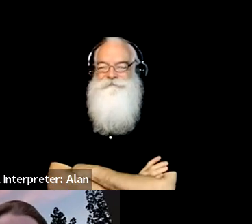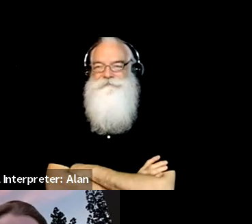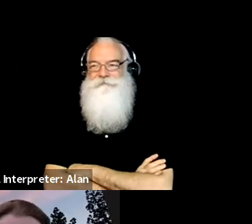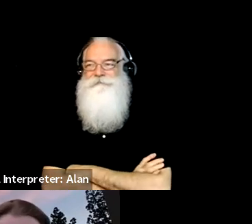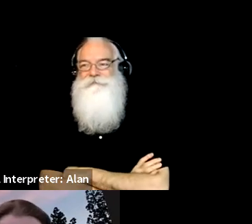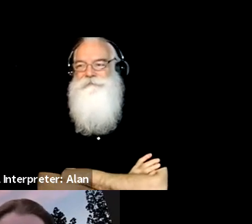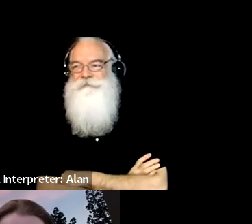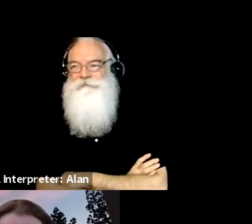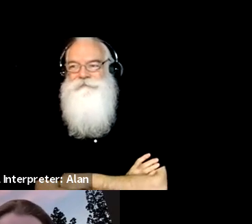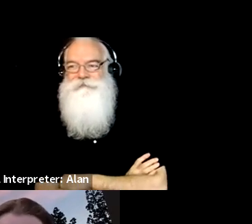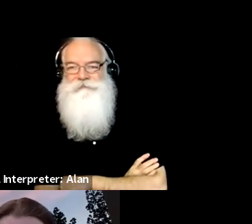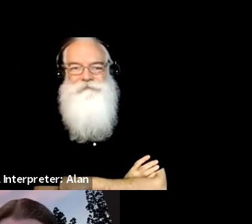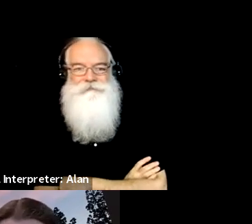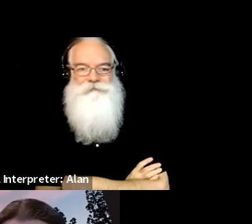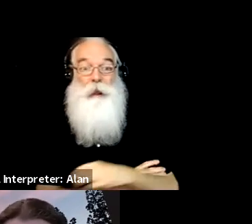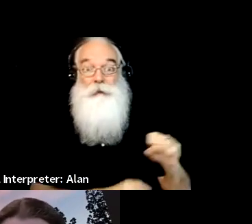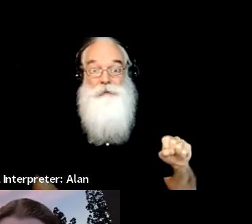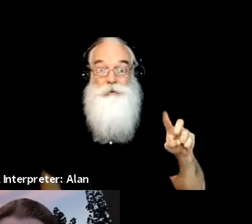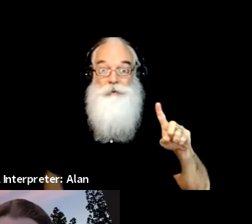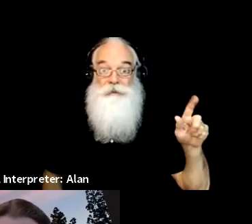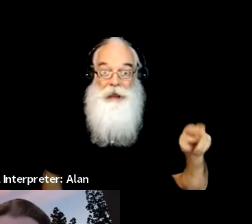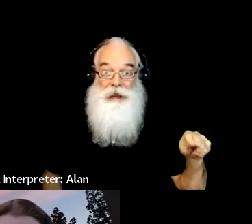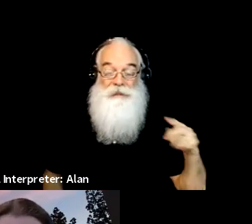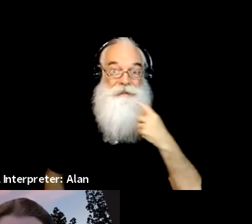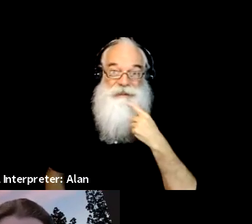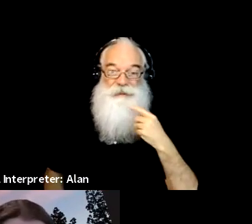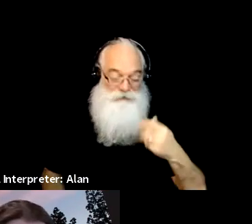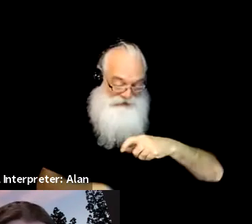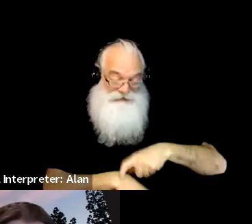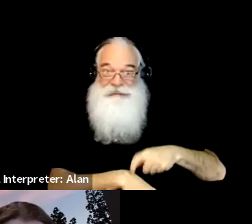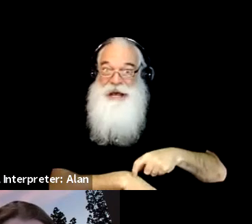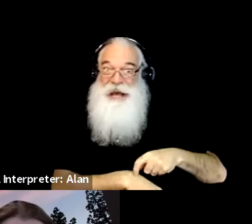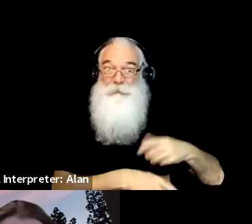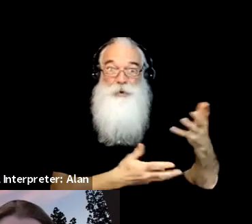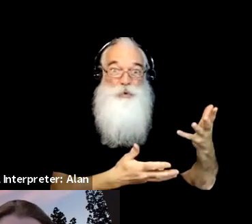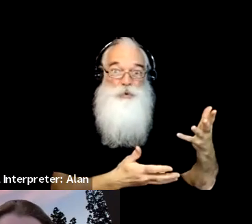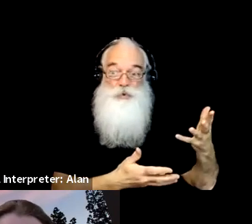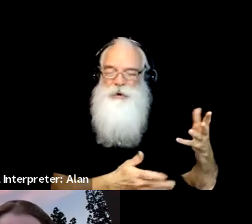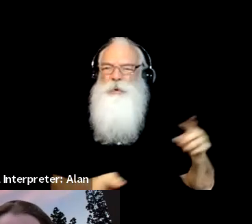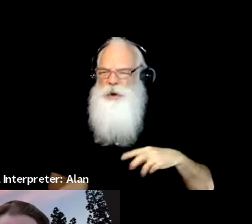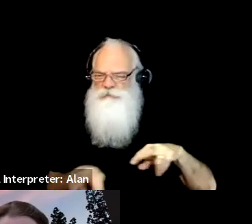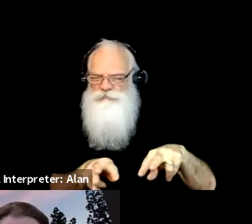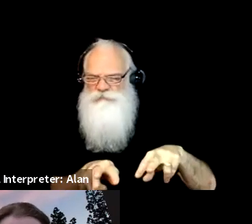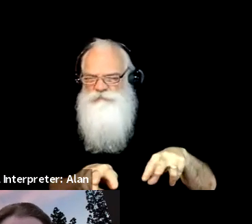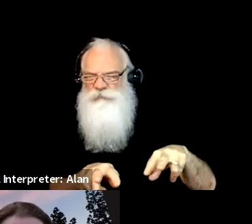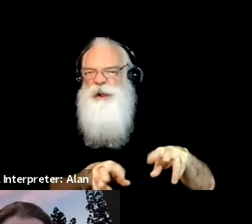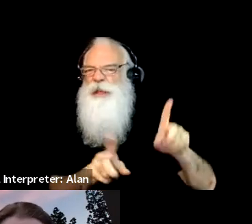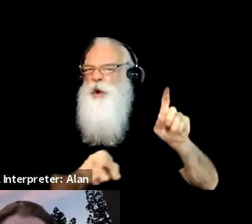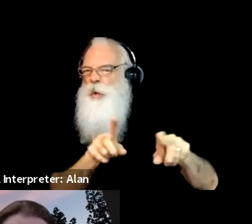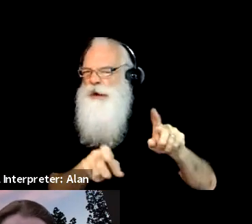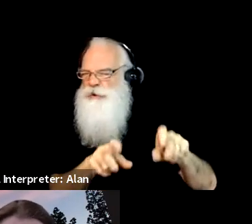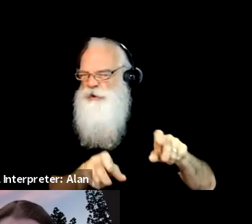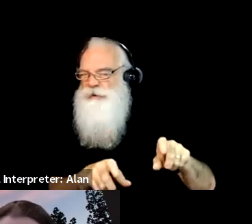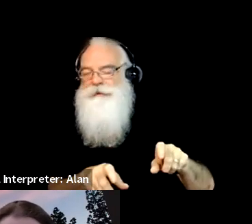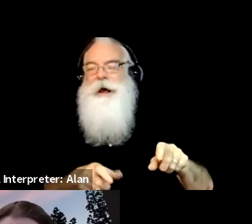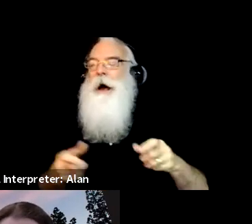Well, I wanted to, um, we're almost out of time to segue to some other audience questions, if that's okay. I wish I could just have you guys here